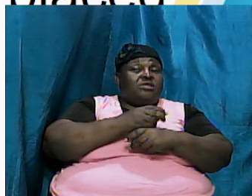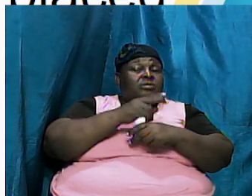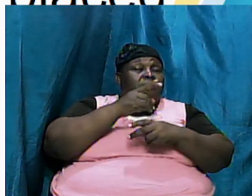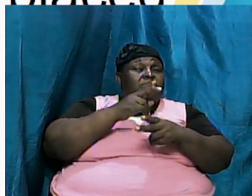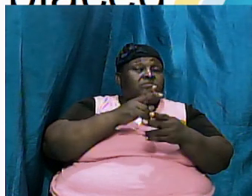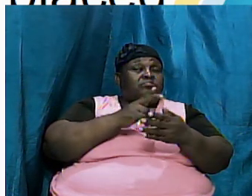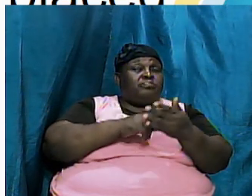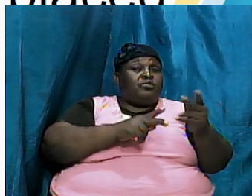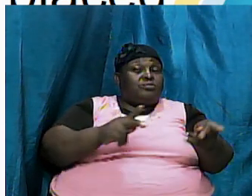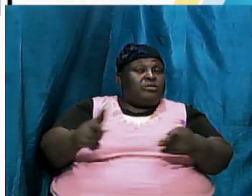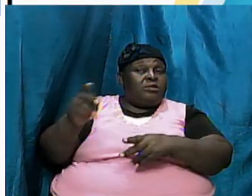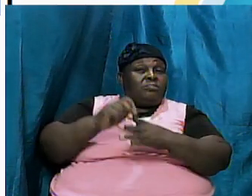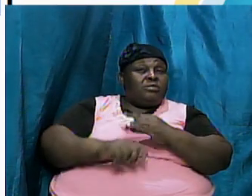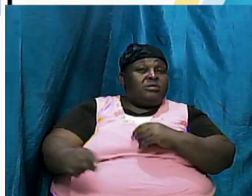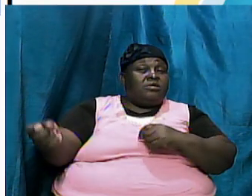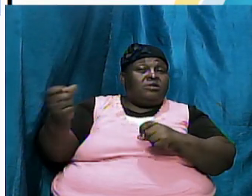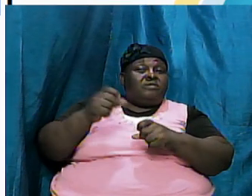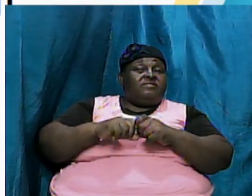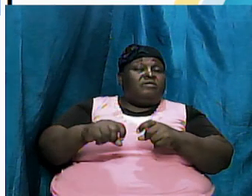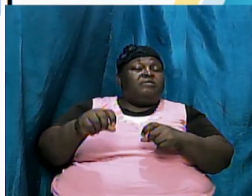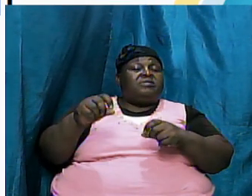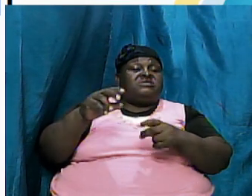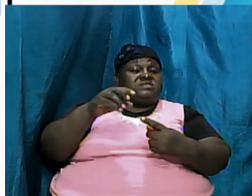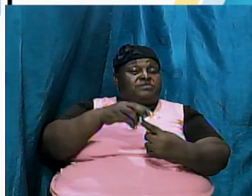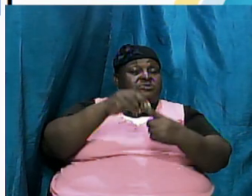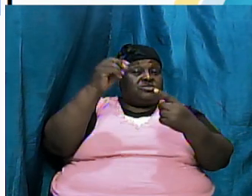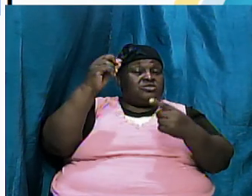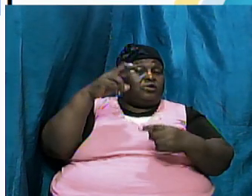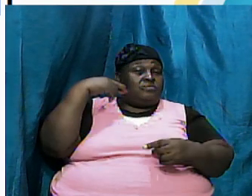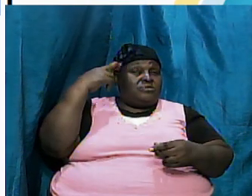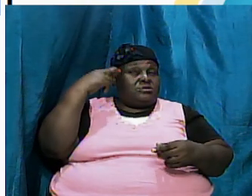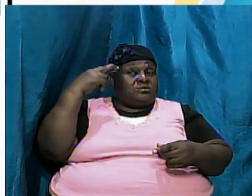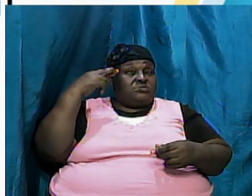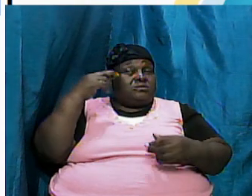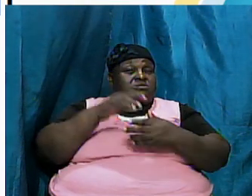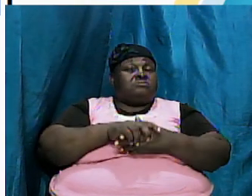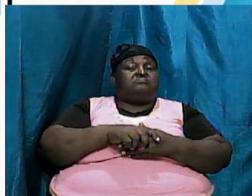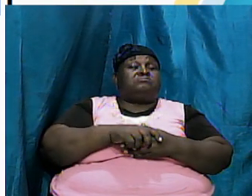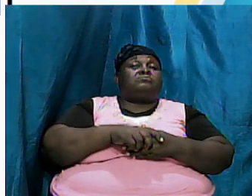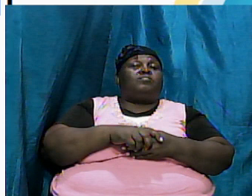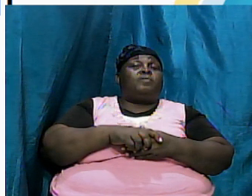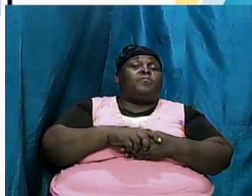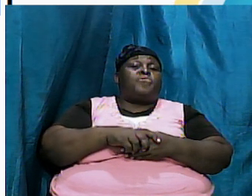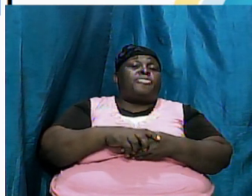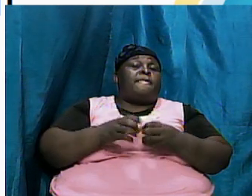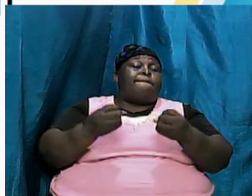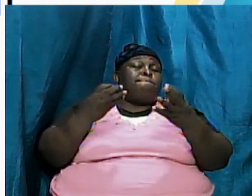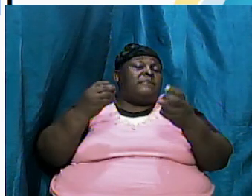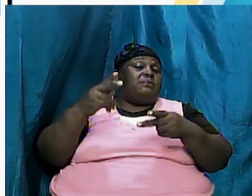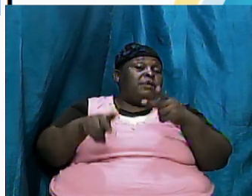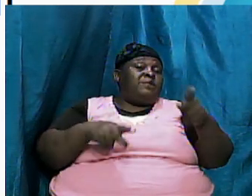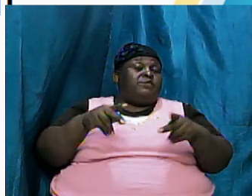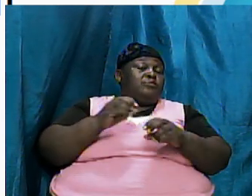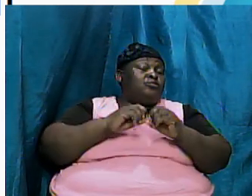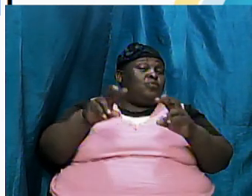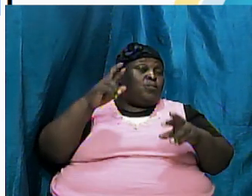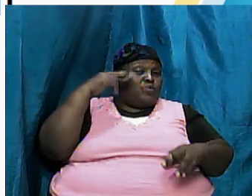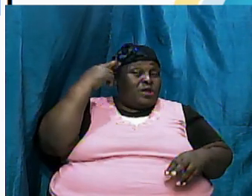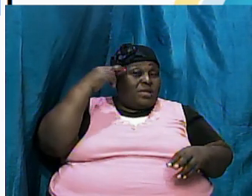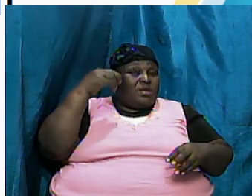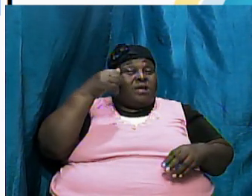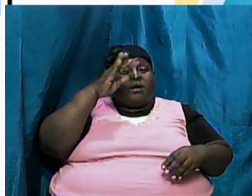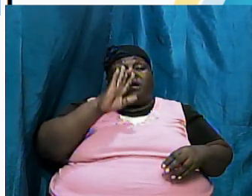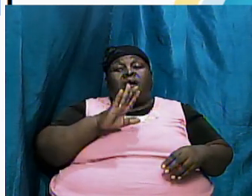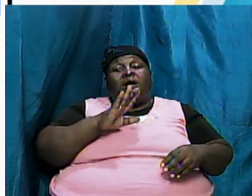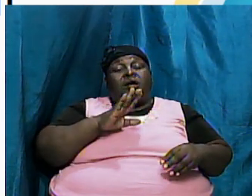be God placed them in the garden for a particular reason God placed them there because most folks don't realize that God